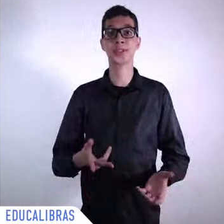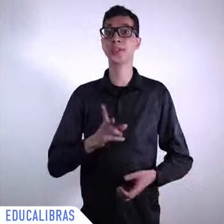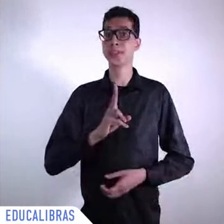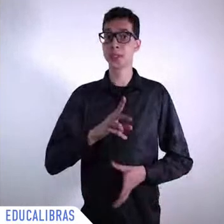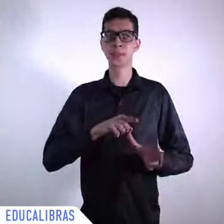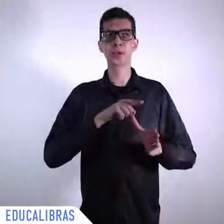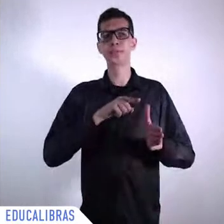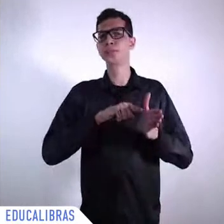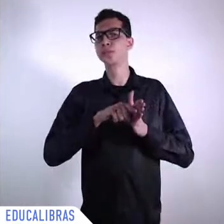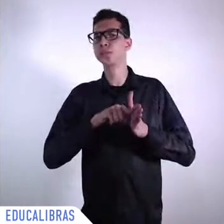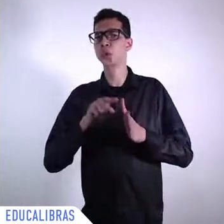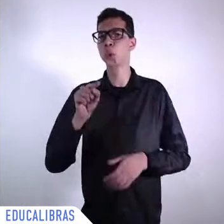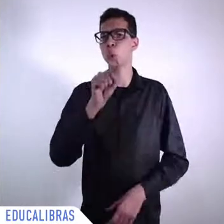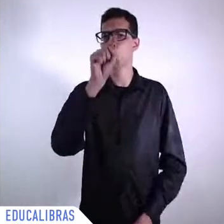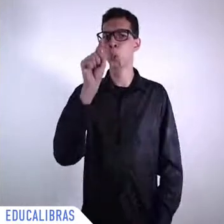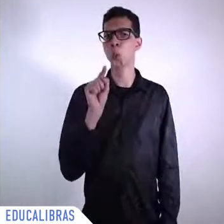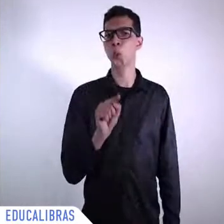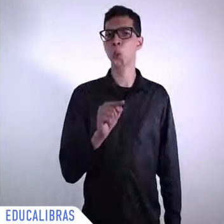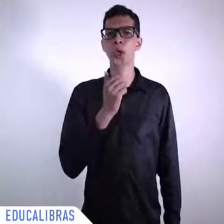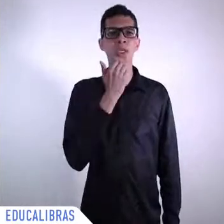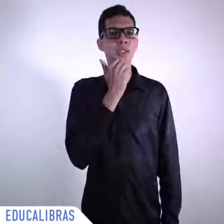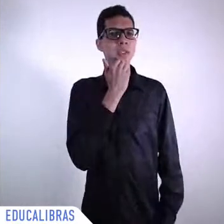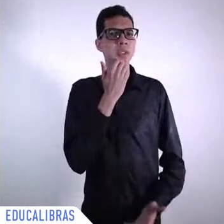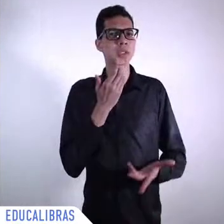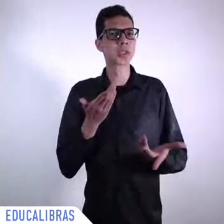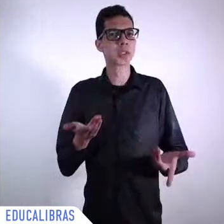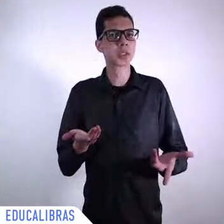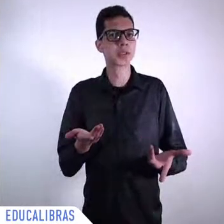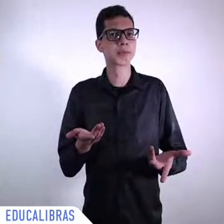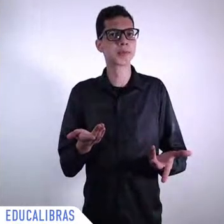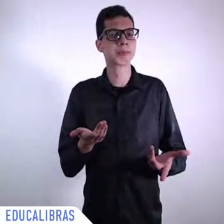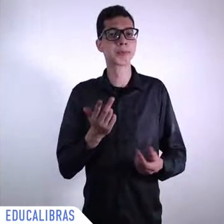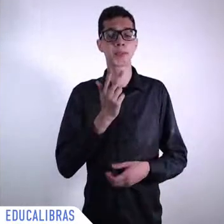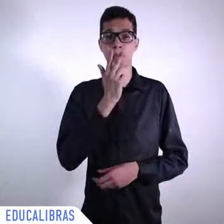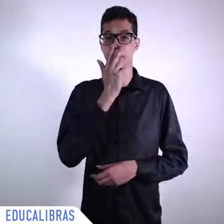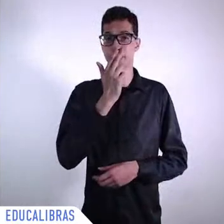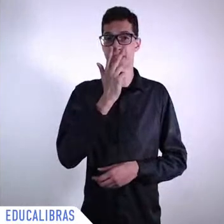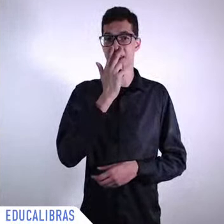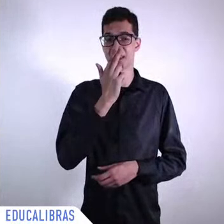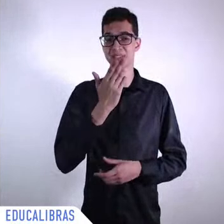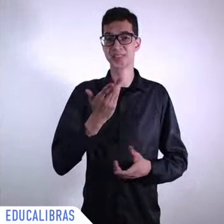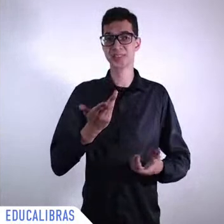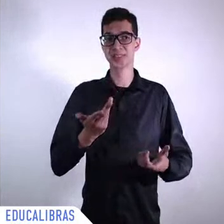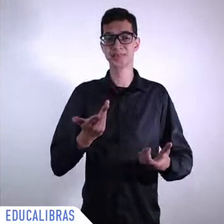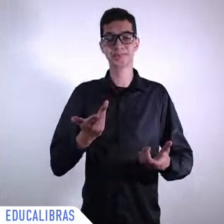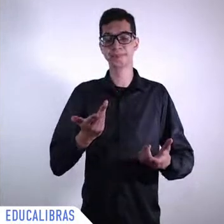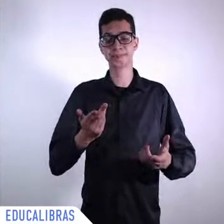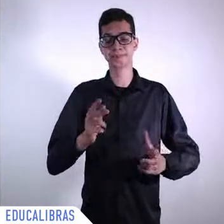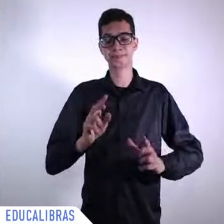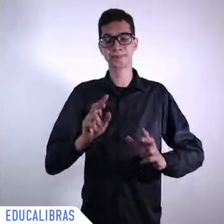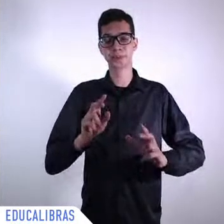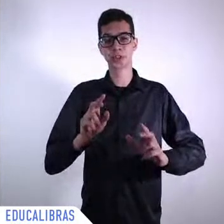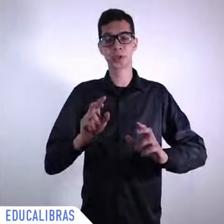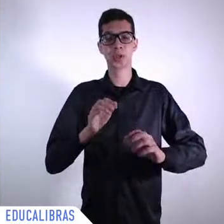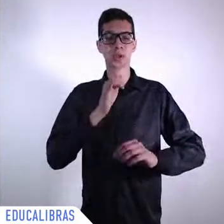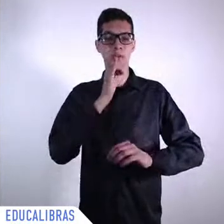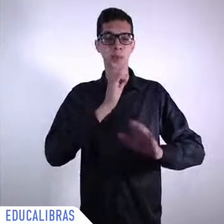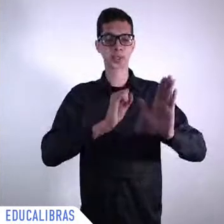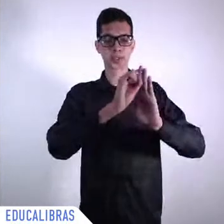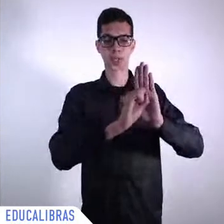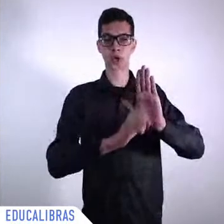outside the context of the 21st century but this is what is happening and that is why